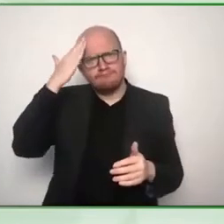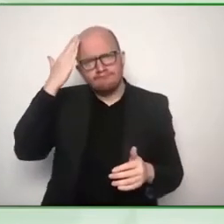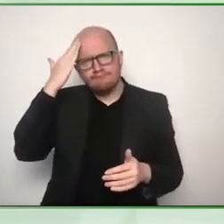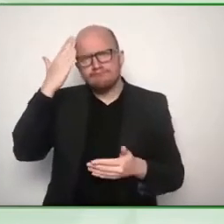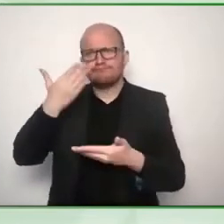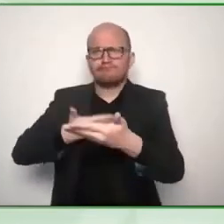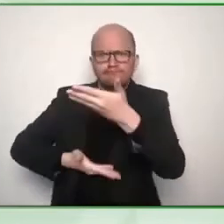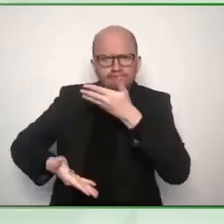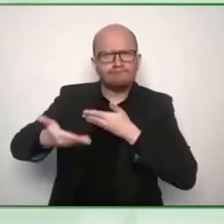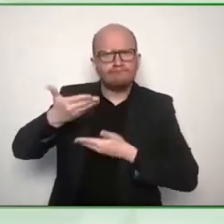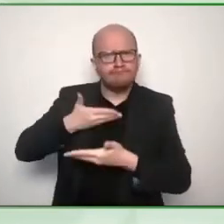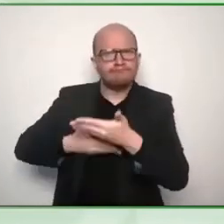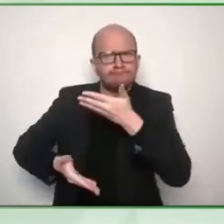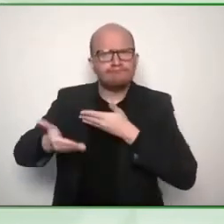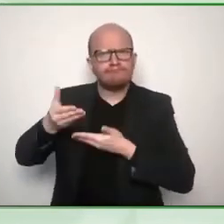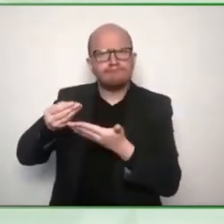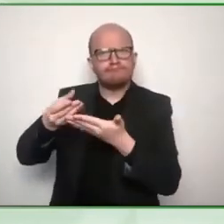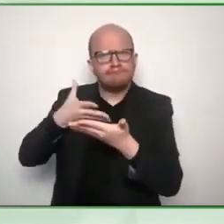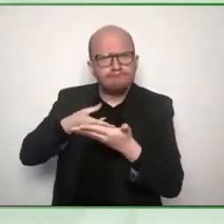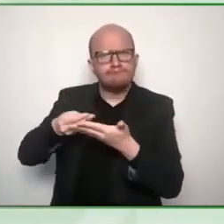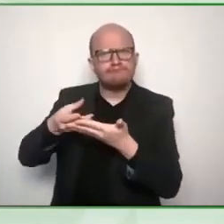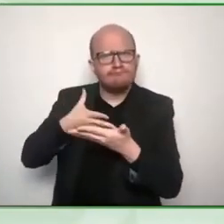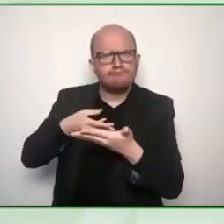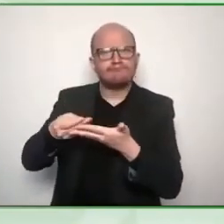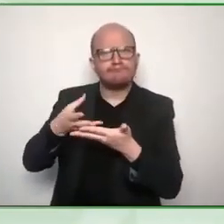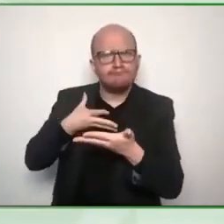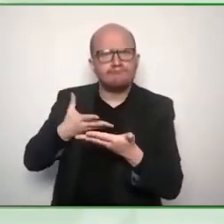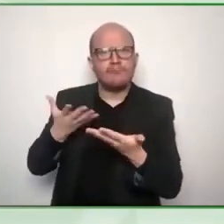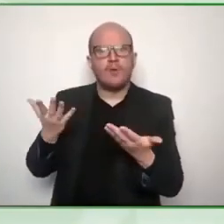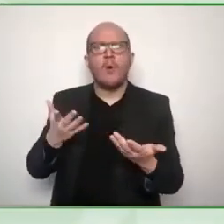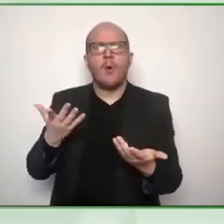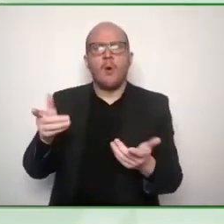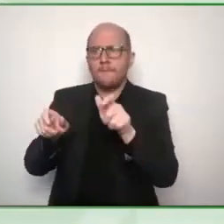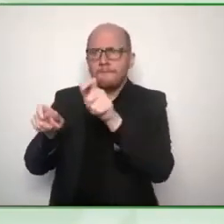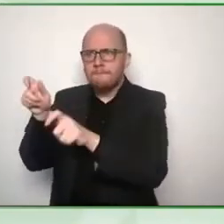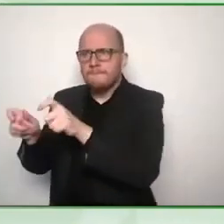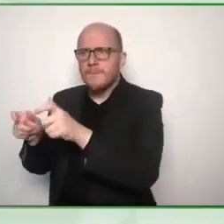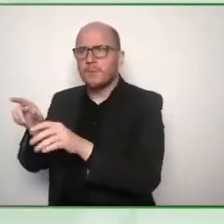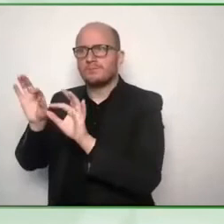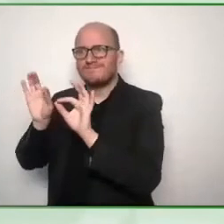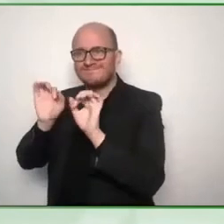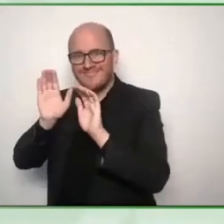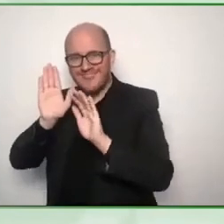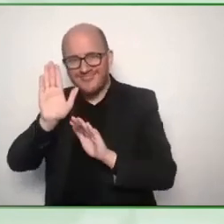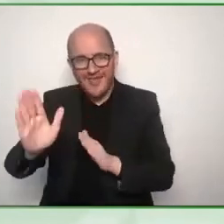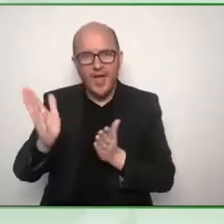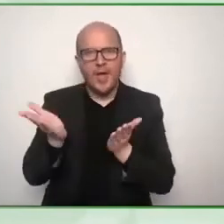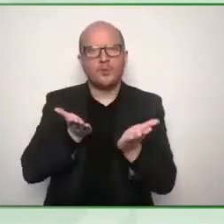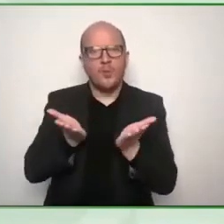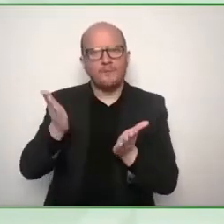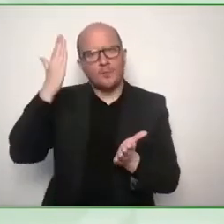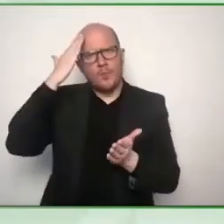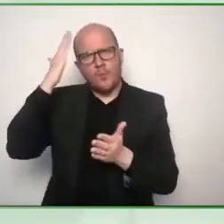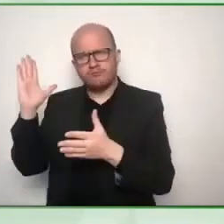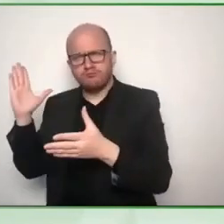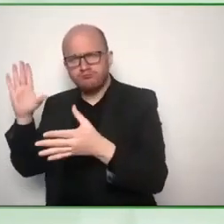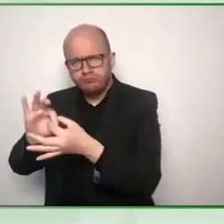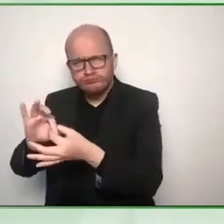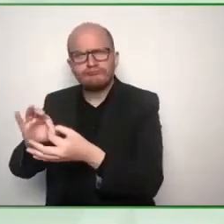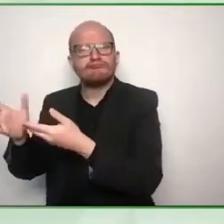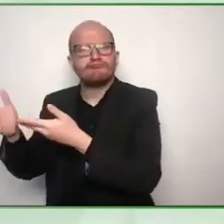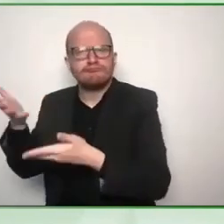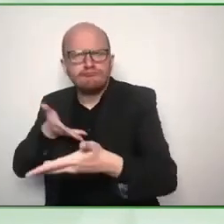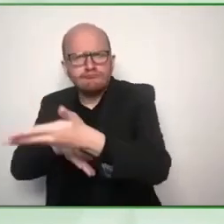people that were linked in with their services as well in the community so it was really about getting out there and uh the